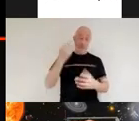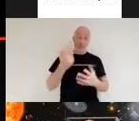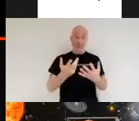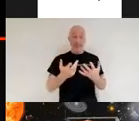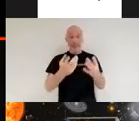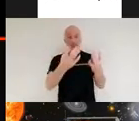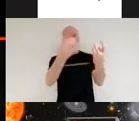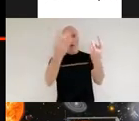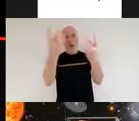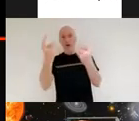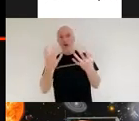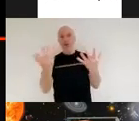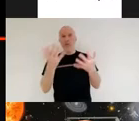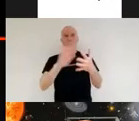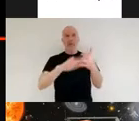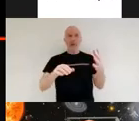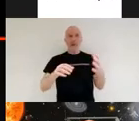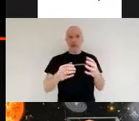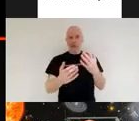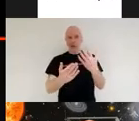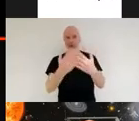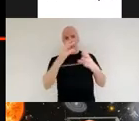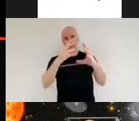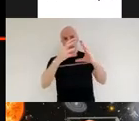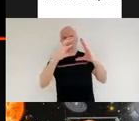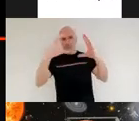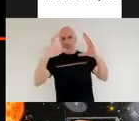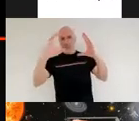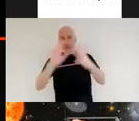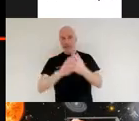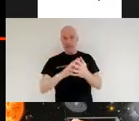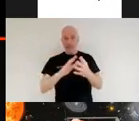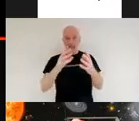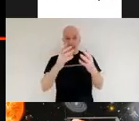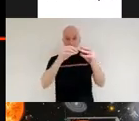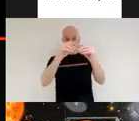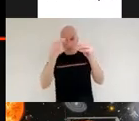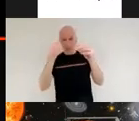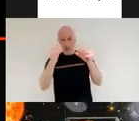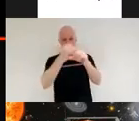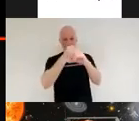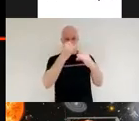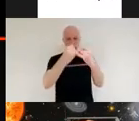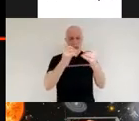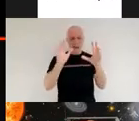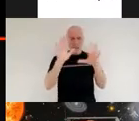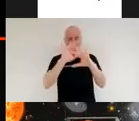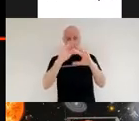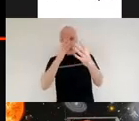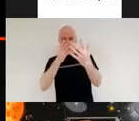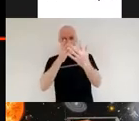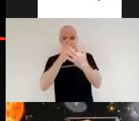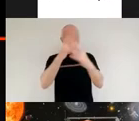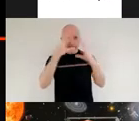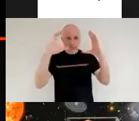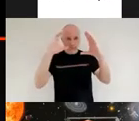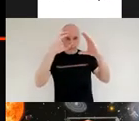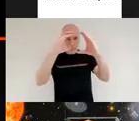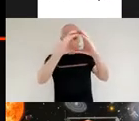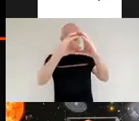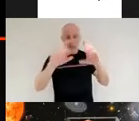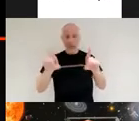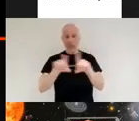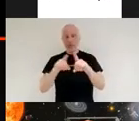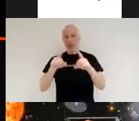gas that usually obscure these processes and it's going to be looking for and analyzing exoplanets